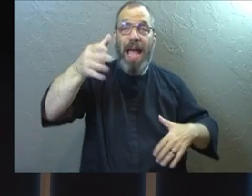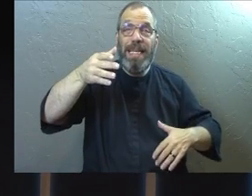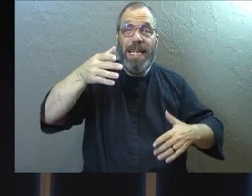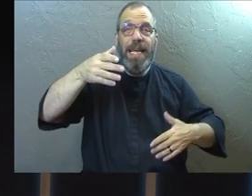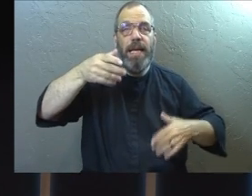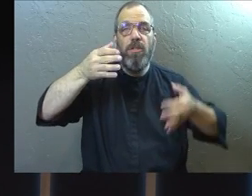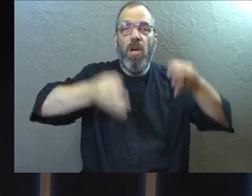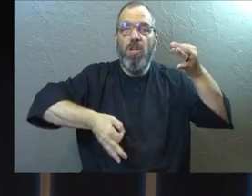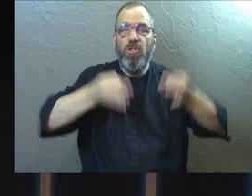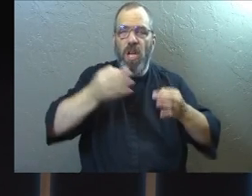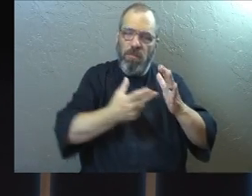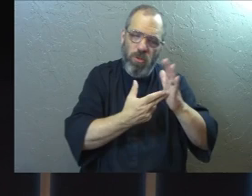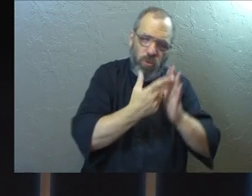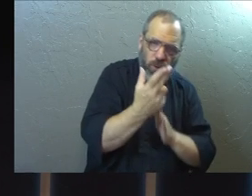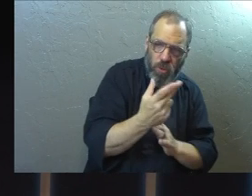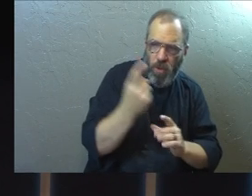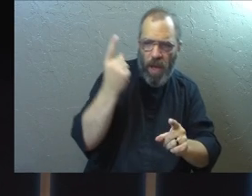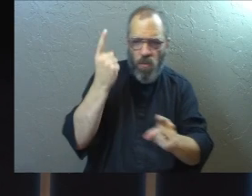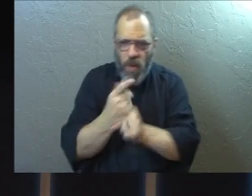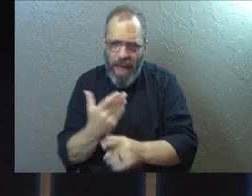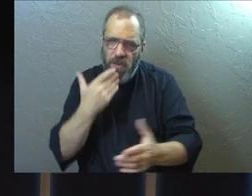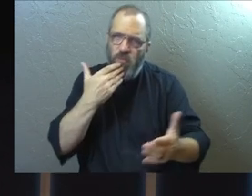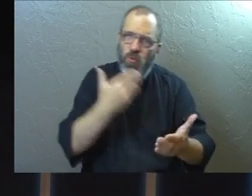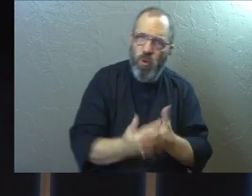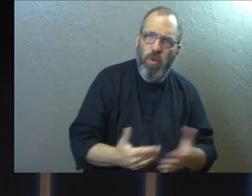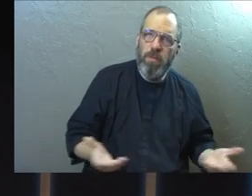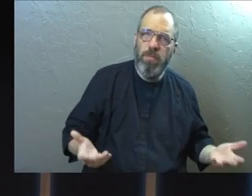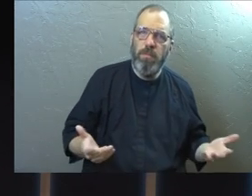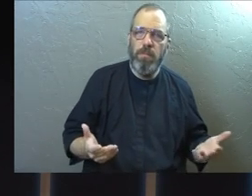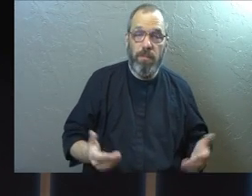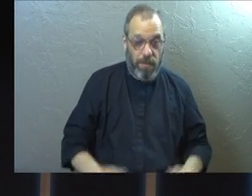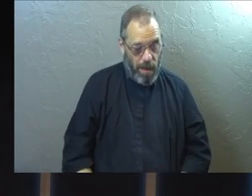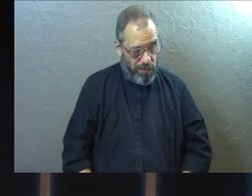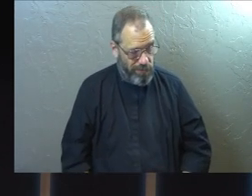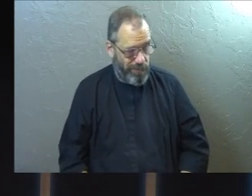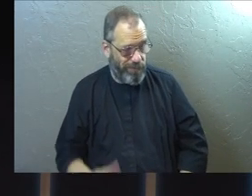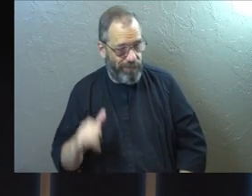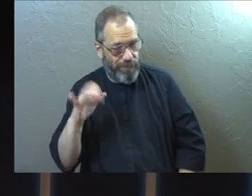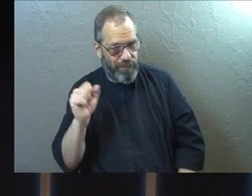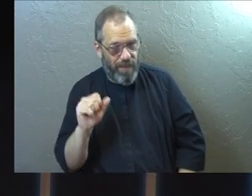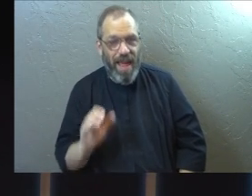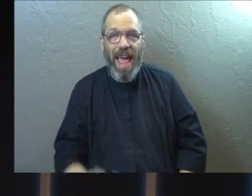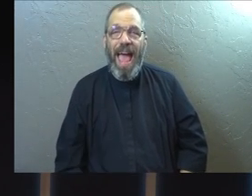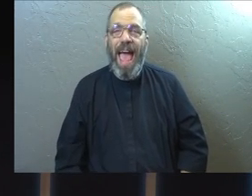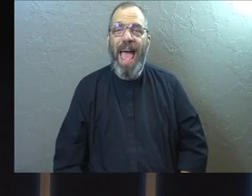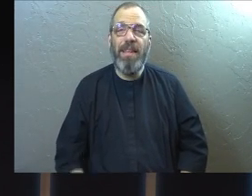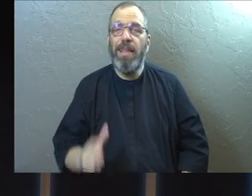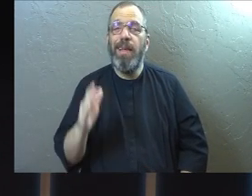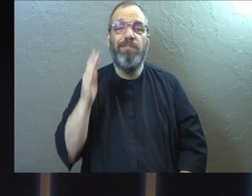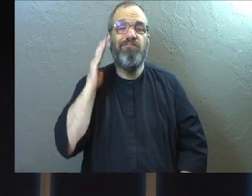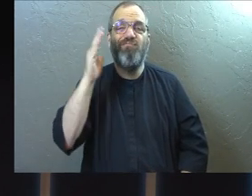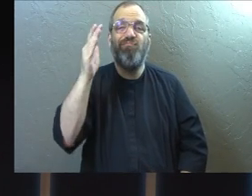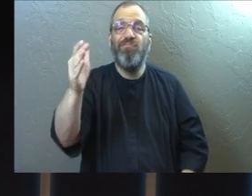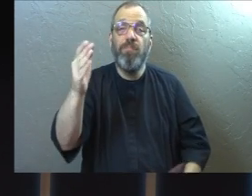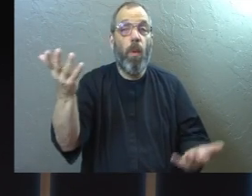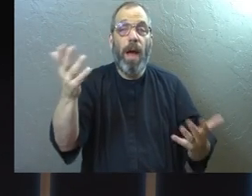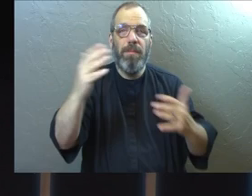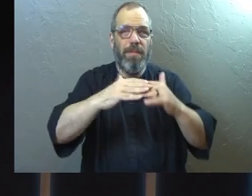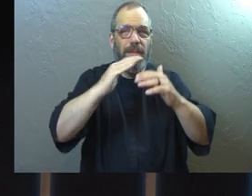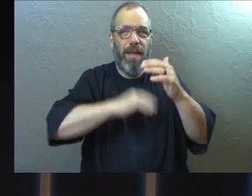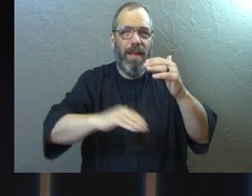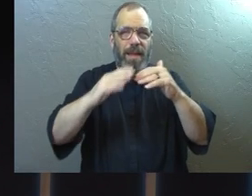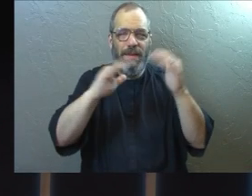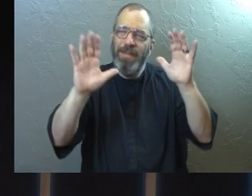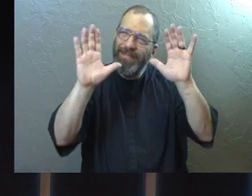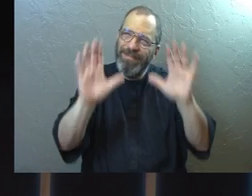judgments are true and right and good. Yeah. And then we have destiny in heaven. Just